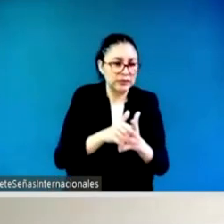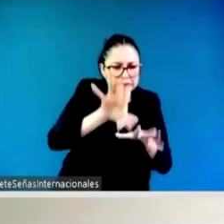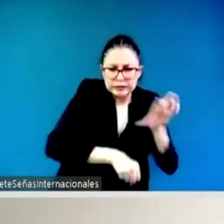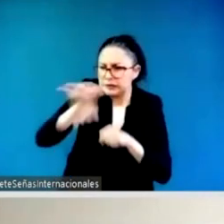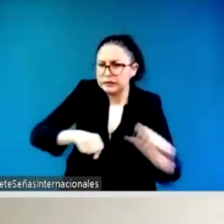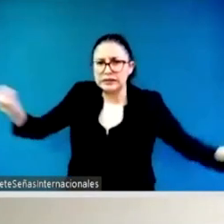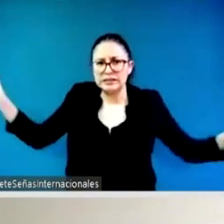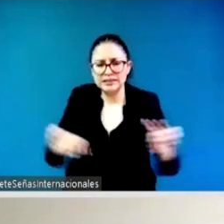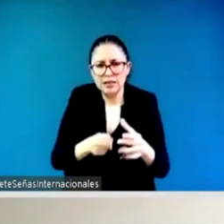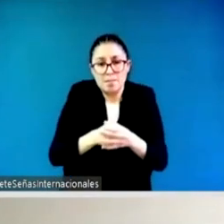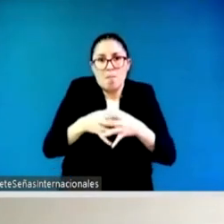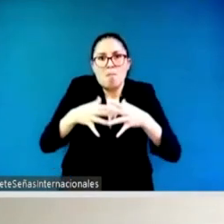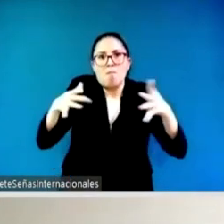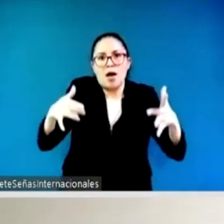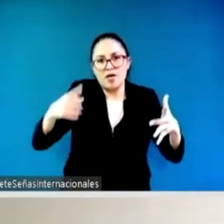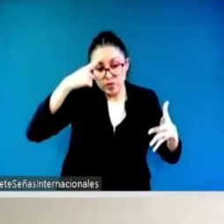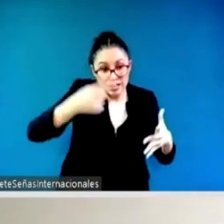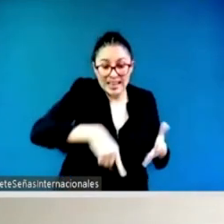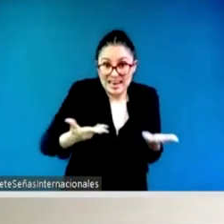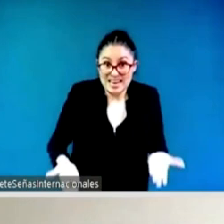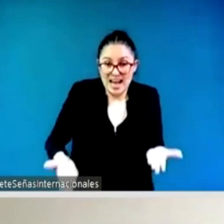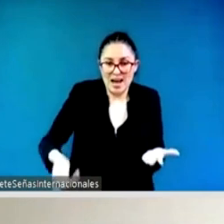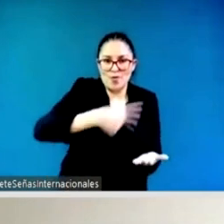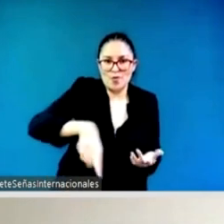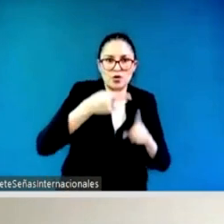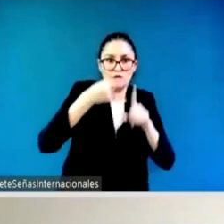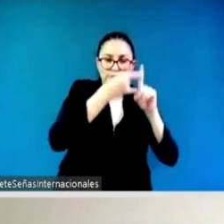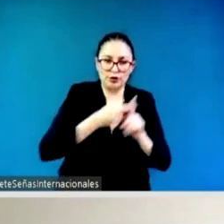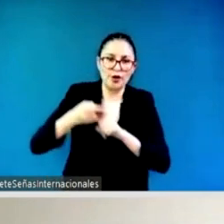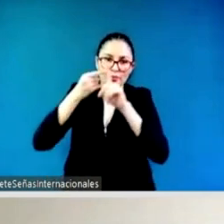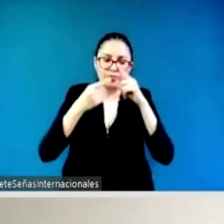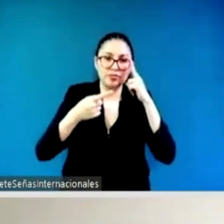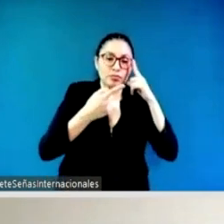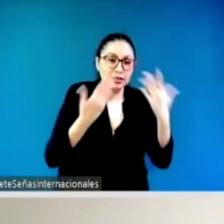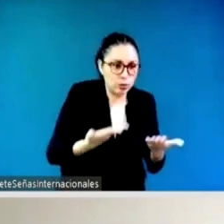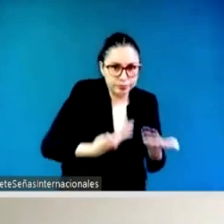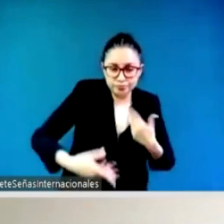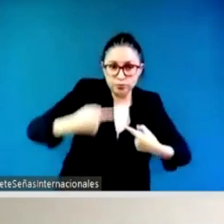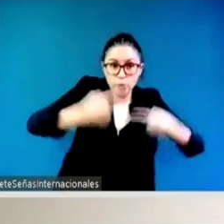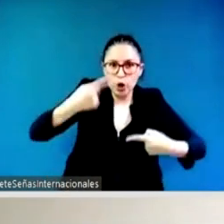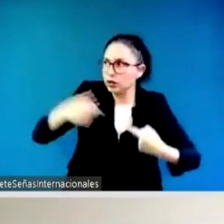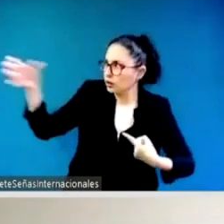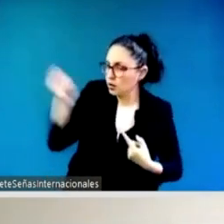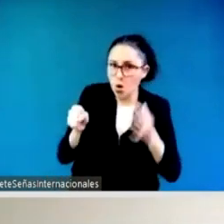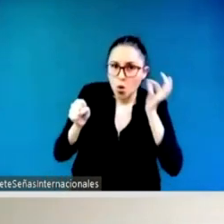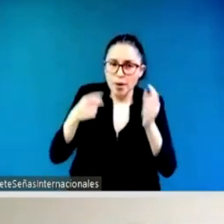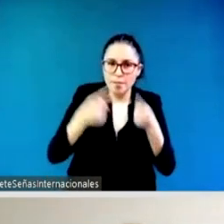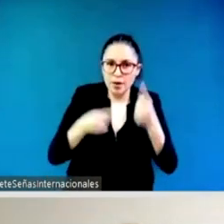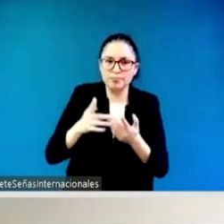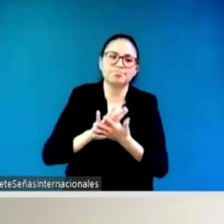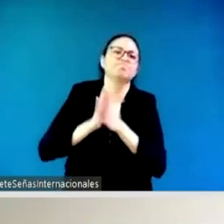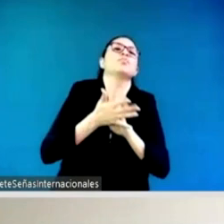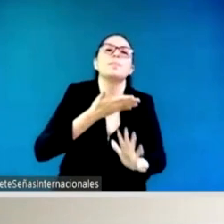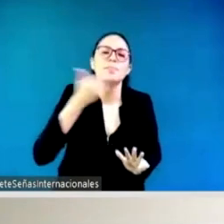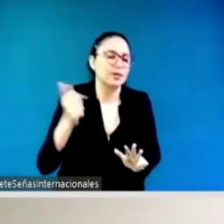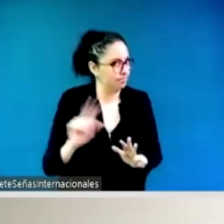um does not necessarily mean transforming them so when we talk about feminist leadership um in comparison it